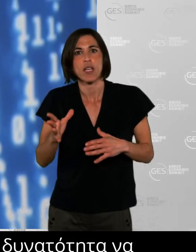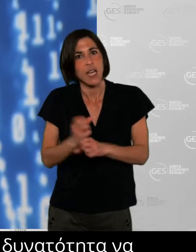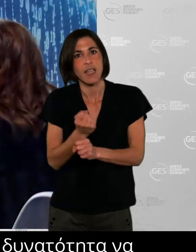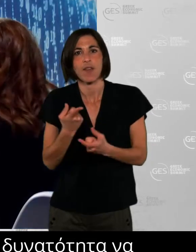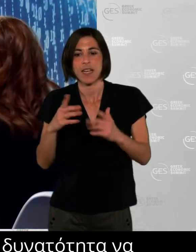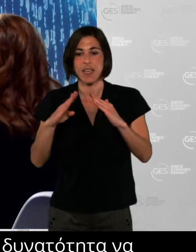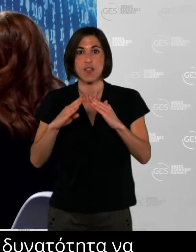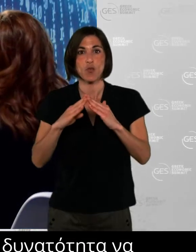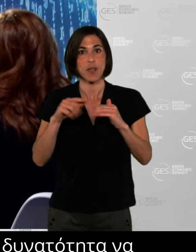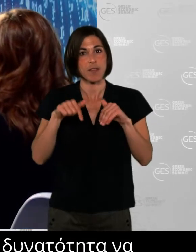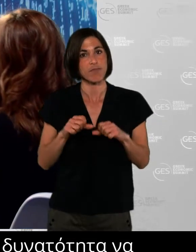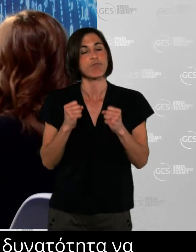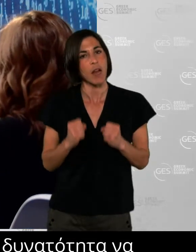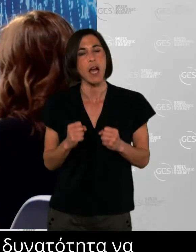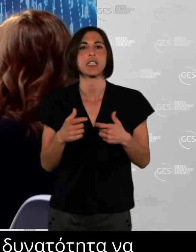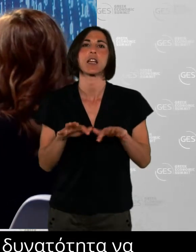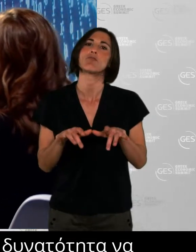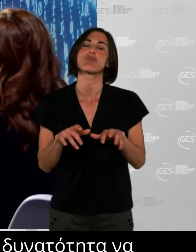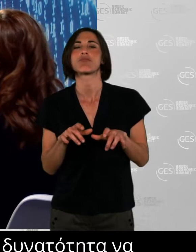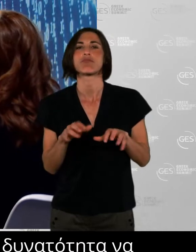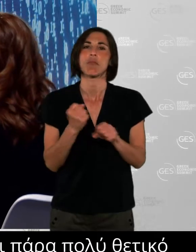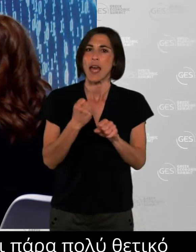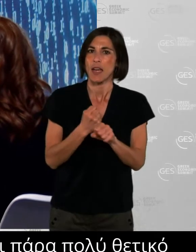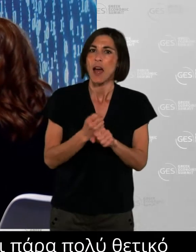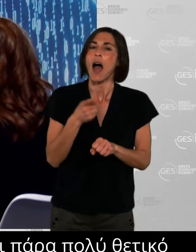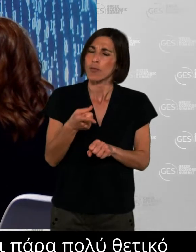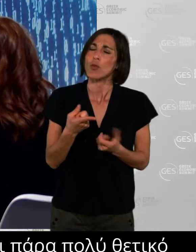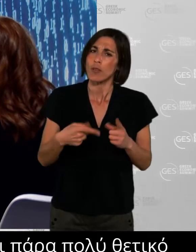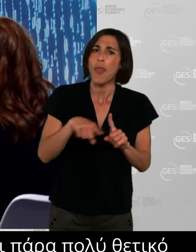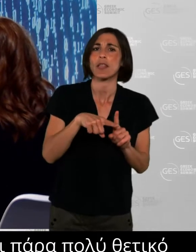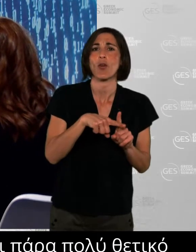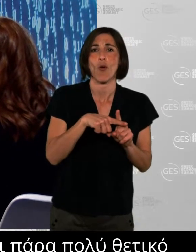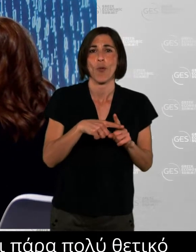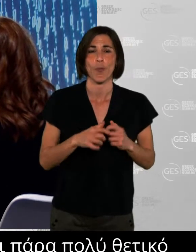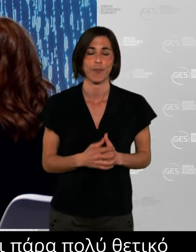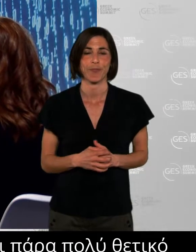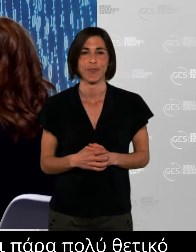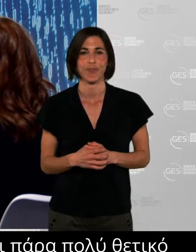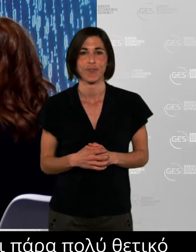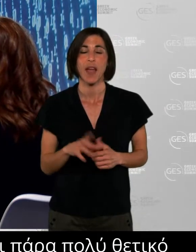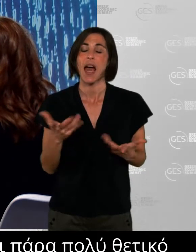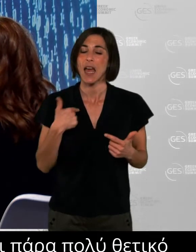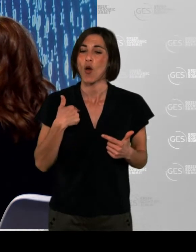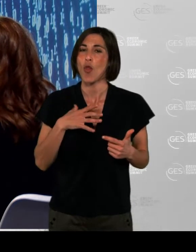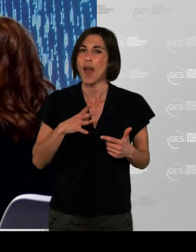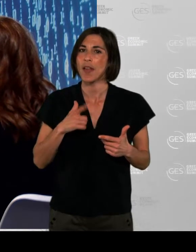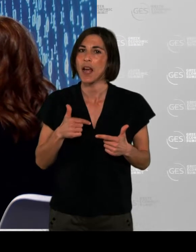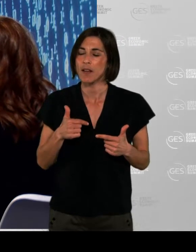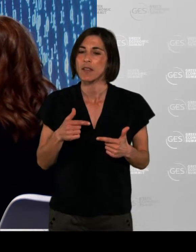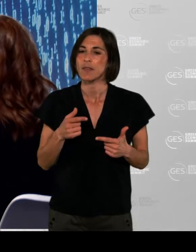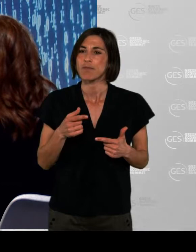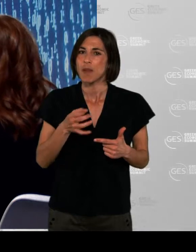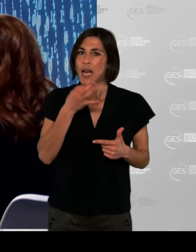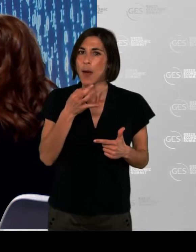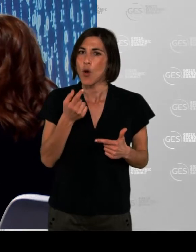what what I'd like to take this you know kind of uh one step ahead and uh uh kind of uh introduce uh what I